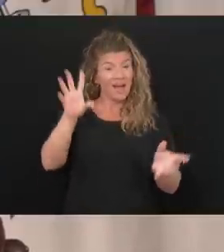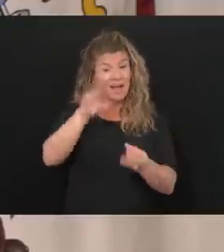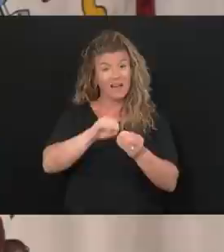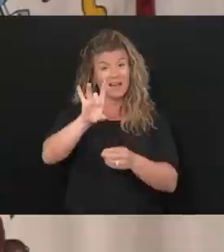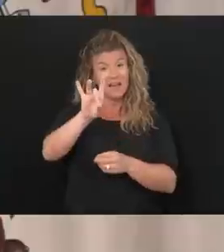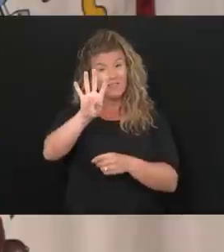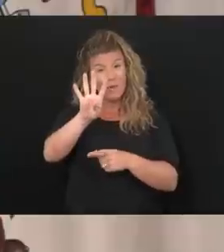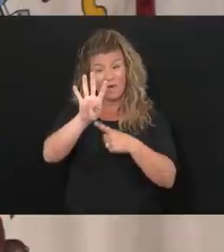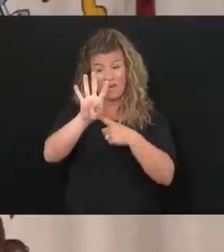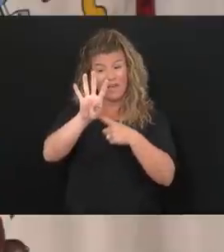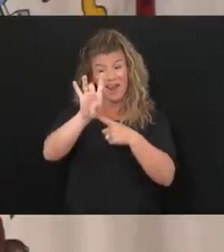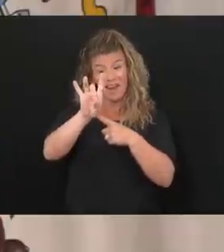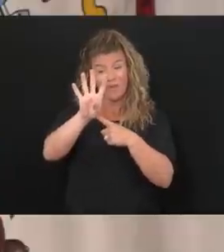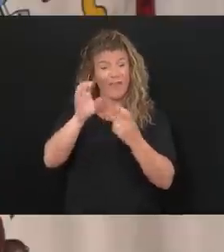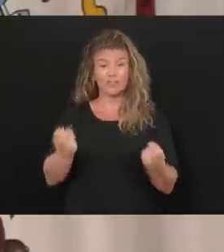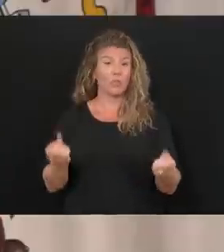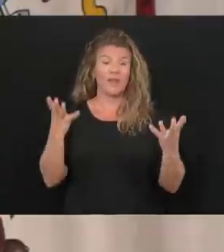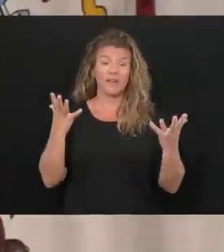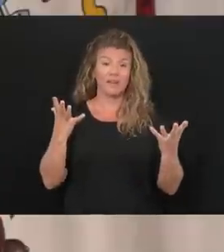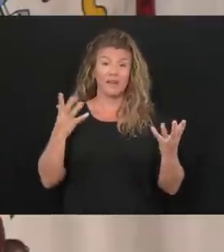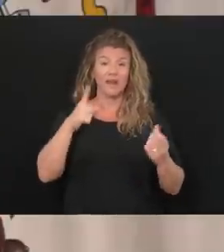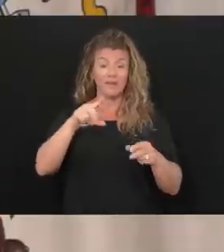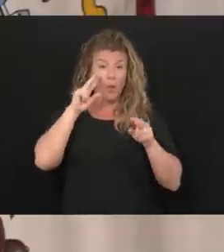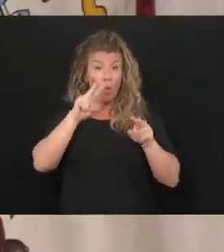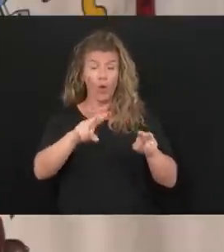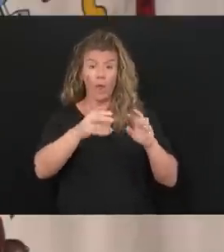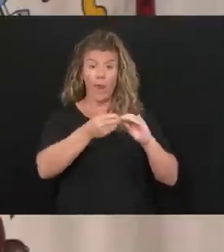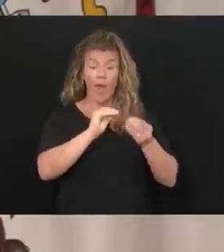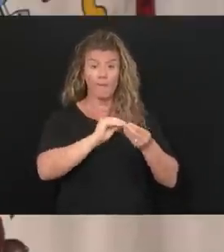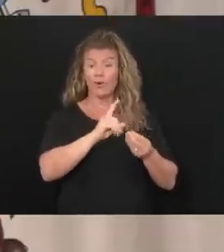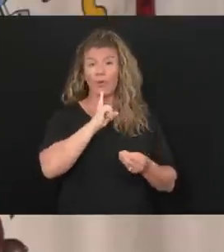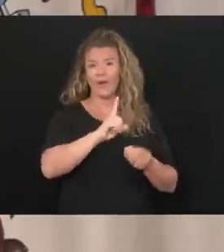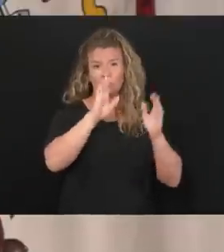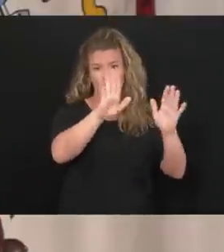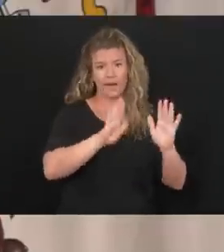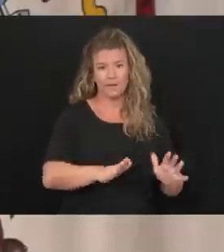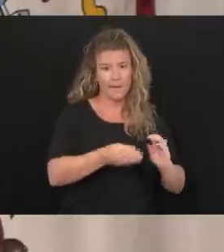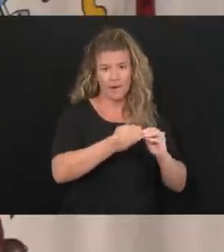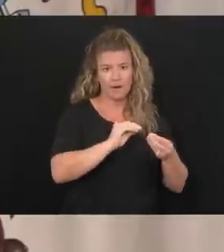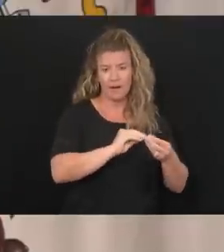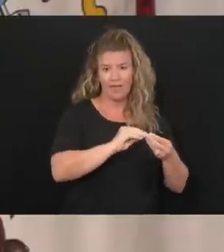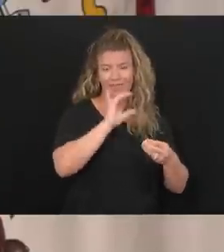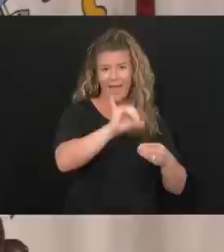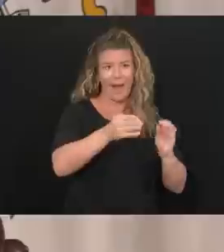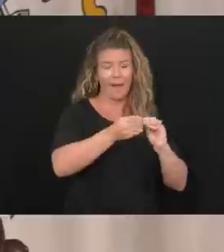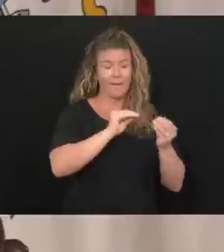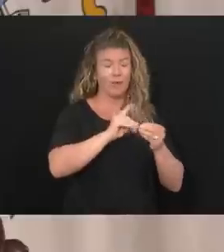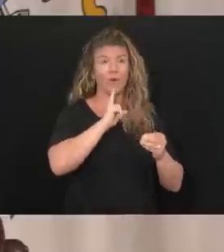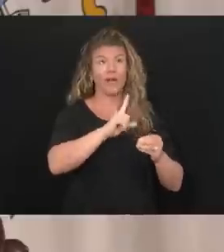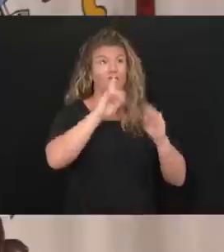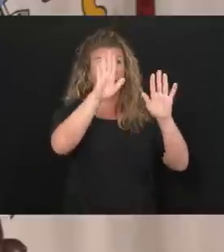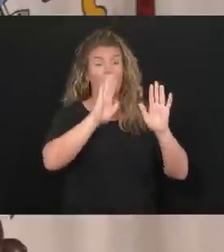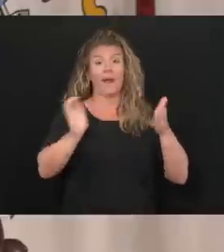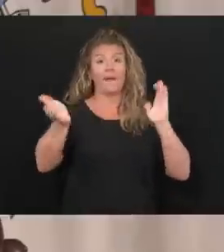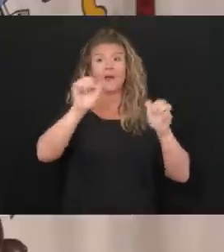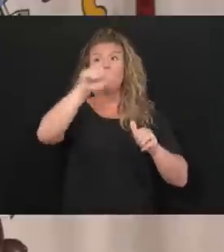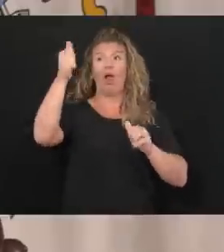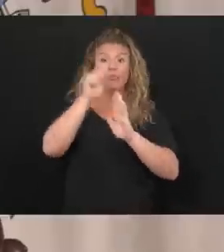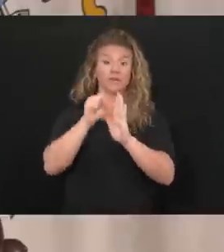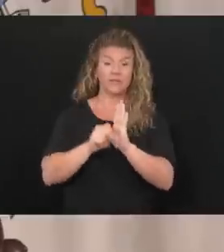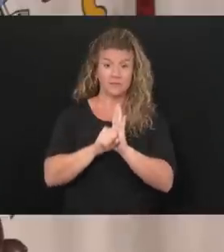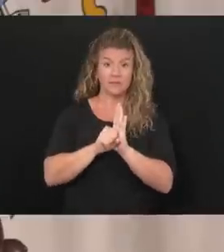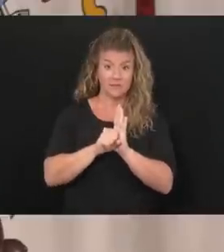too many. If you look at the number, it is phenomenal how good the number is compared to other states.